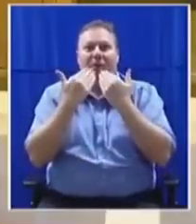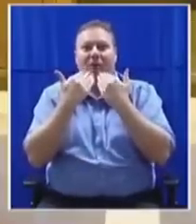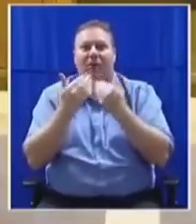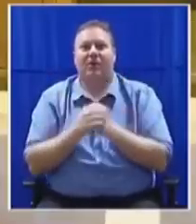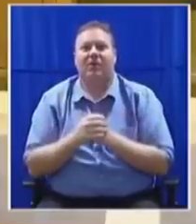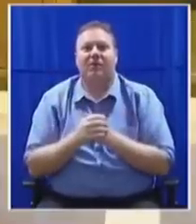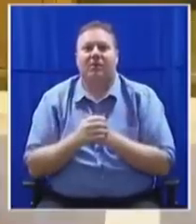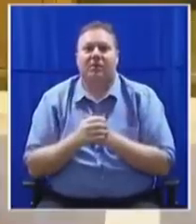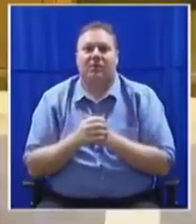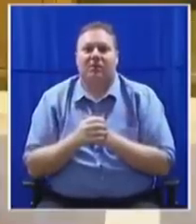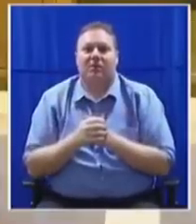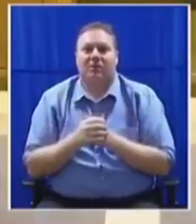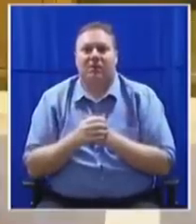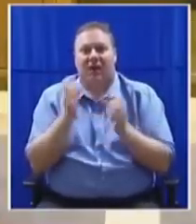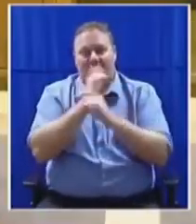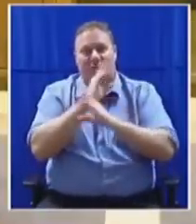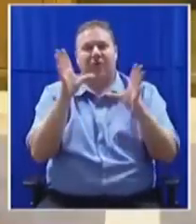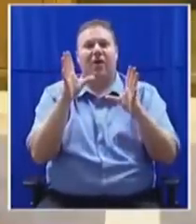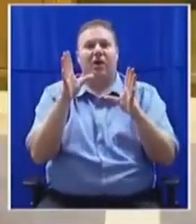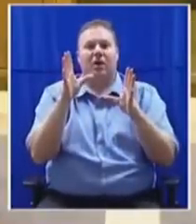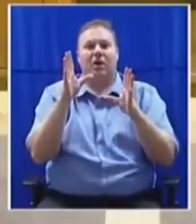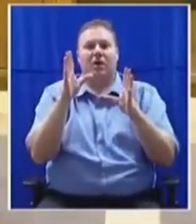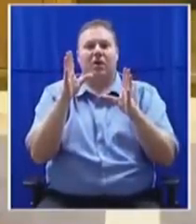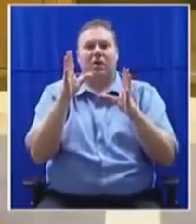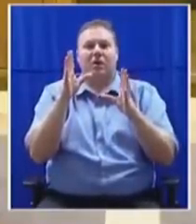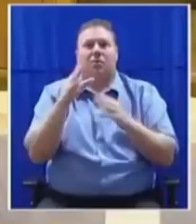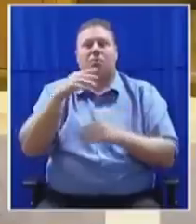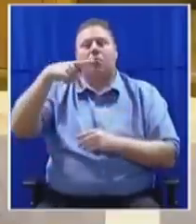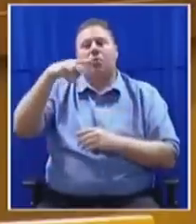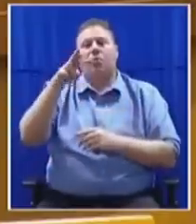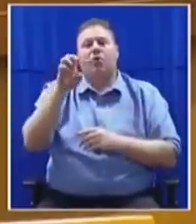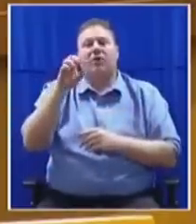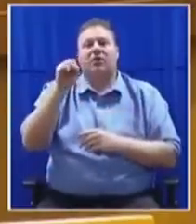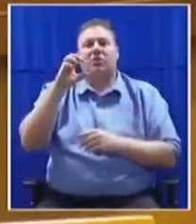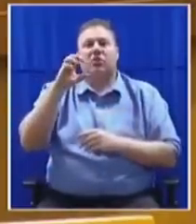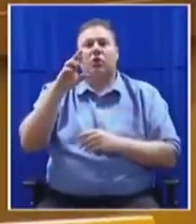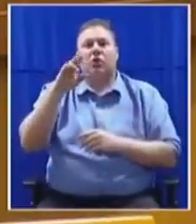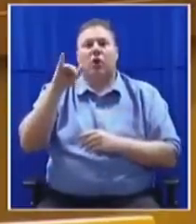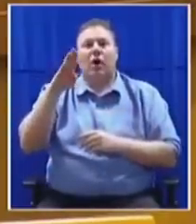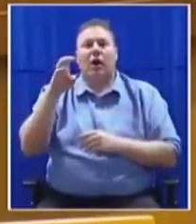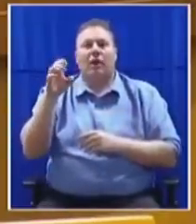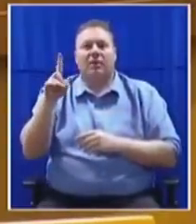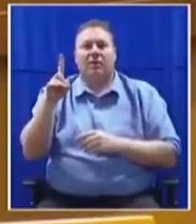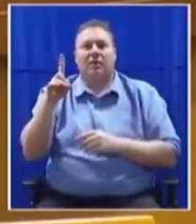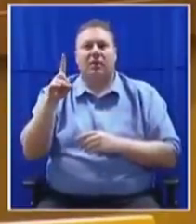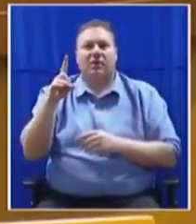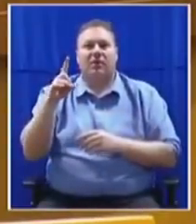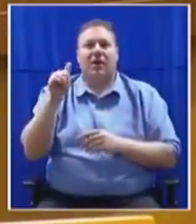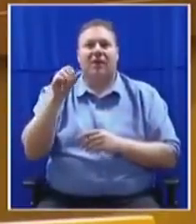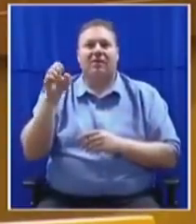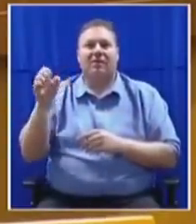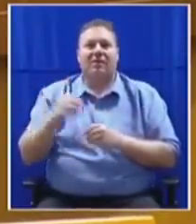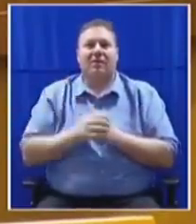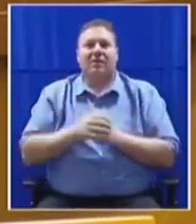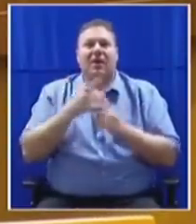thing of prescribed assets which has been mentioned by the Speaker who just left the podium now. The reality is that all white people in South Africa are